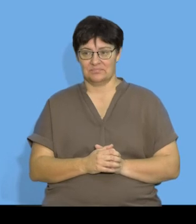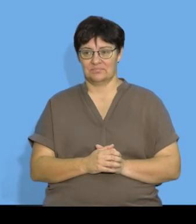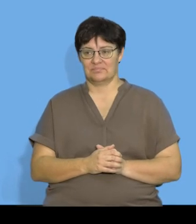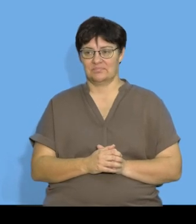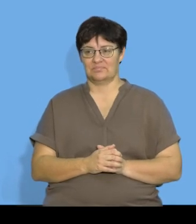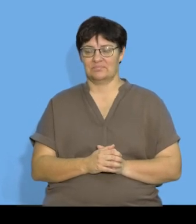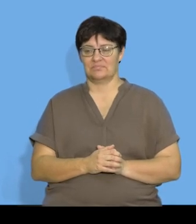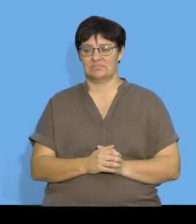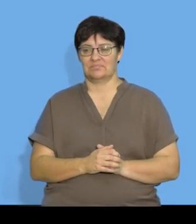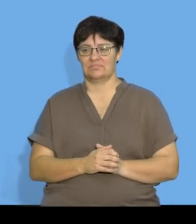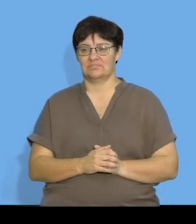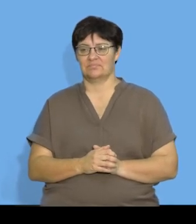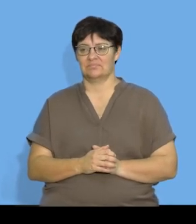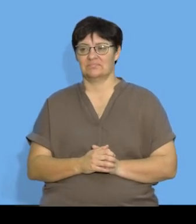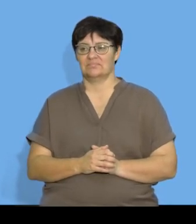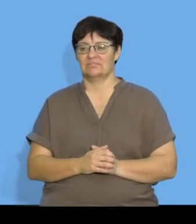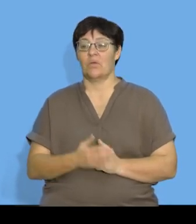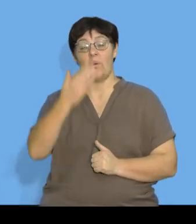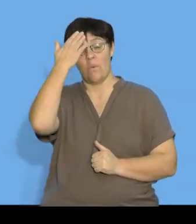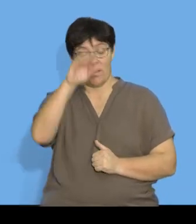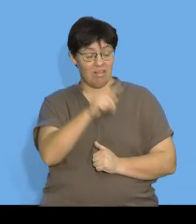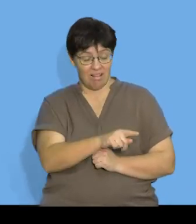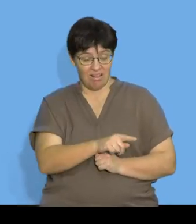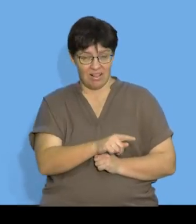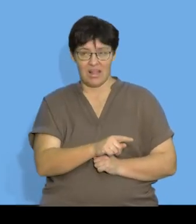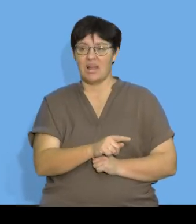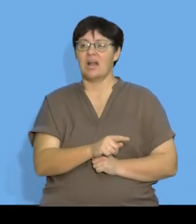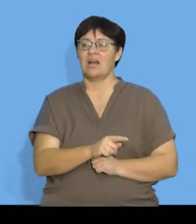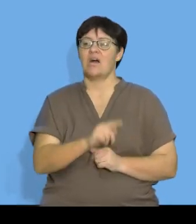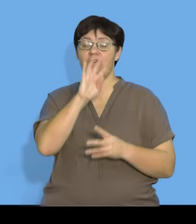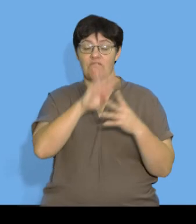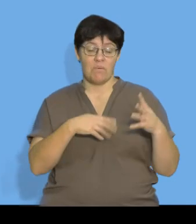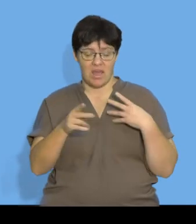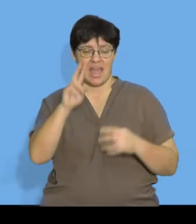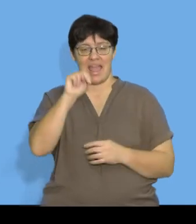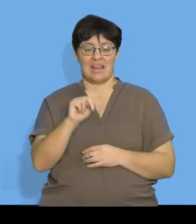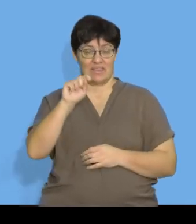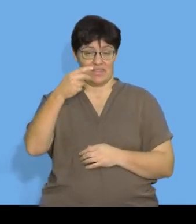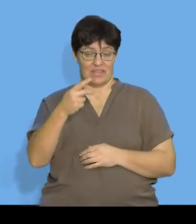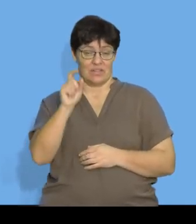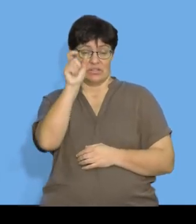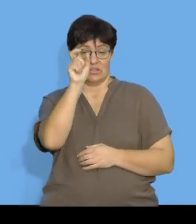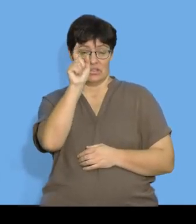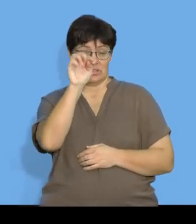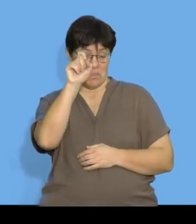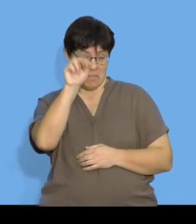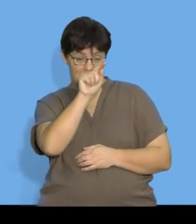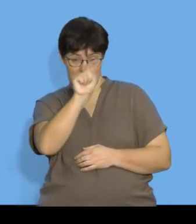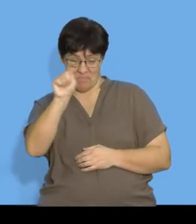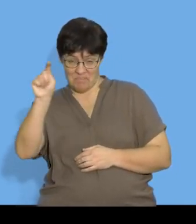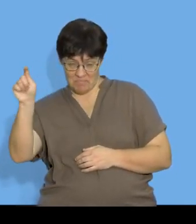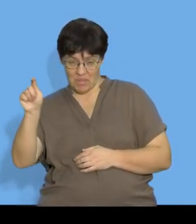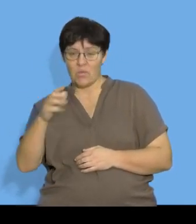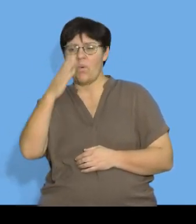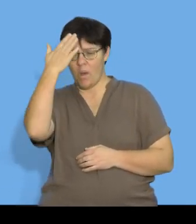so we now need to determine the formula for the nth term of the sequence now that we know that x